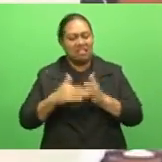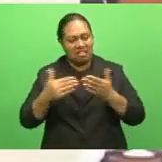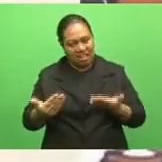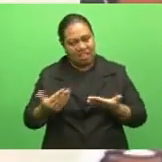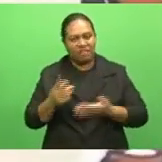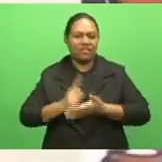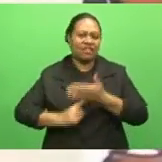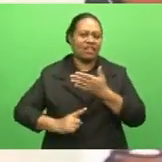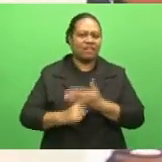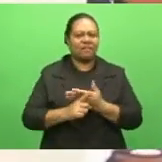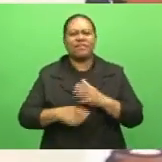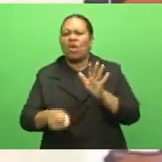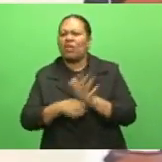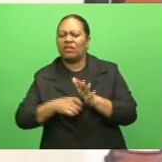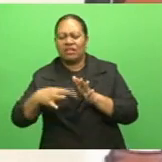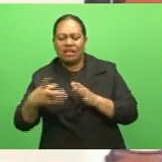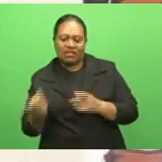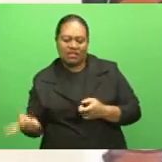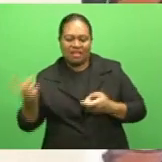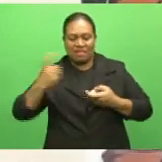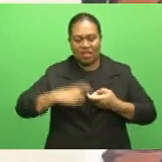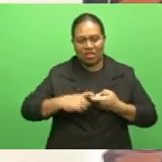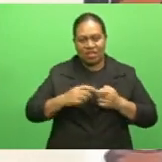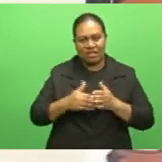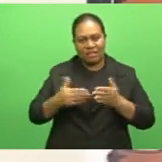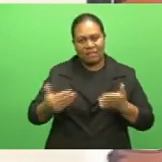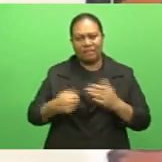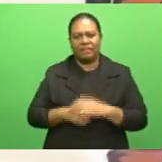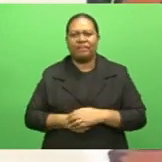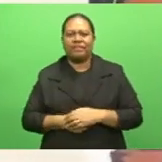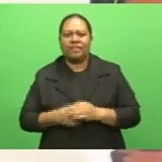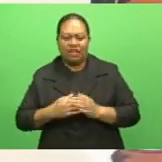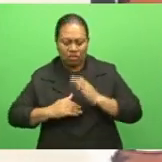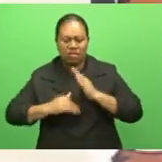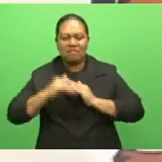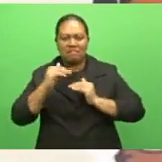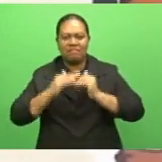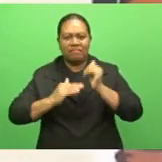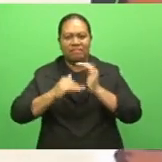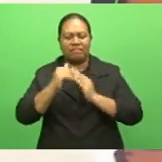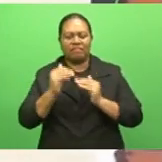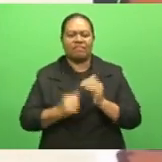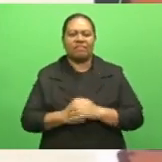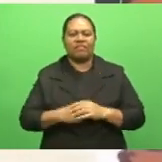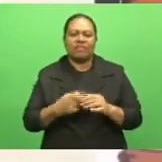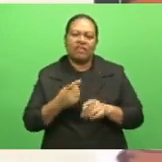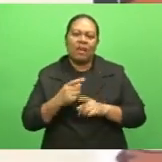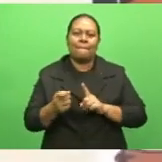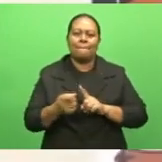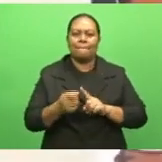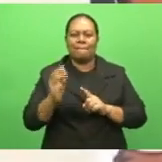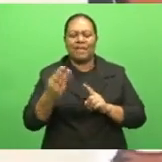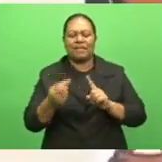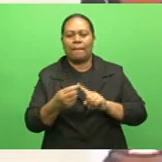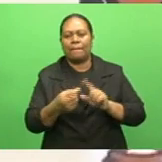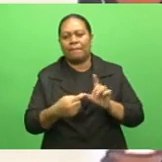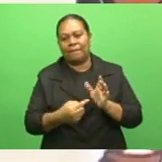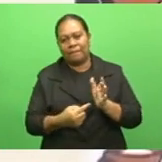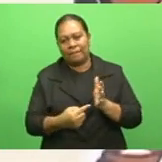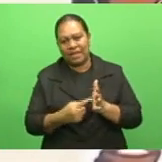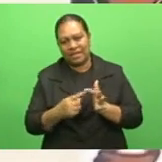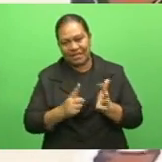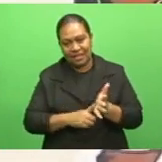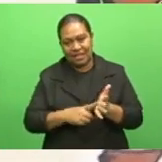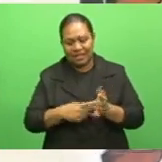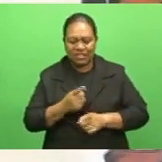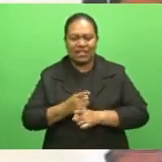until when Rajesh came in. We have basically built up under Mr. Patel's guidance. And you can basically see